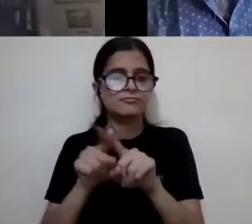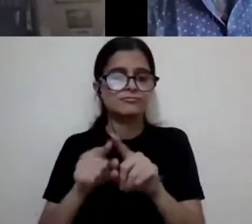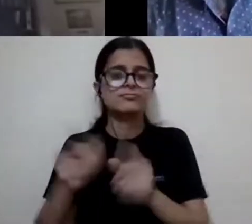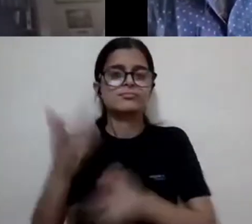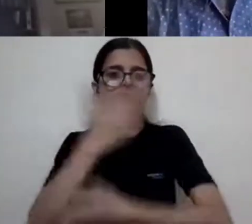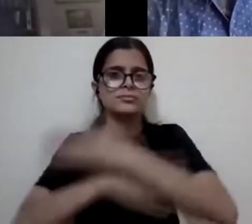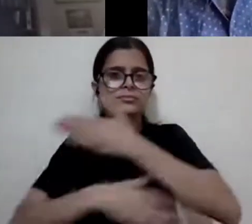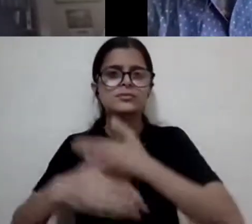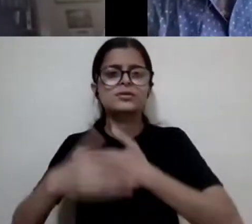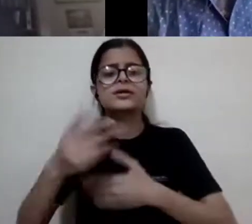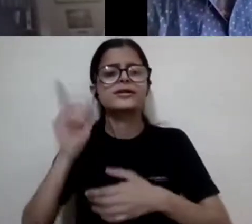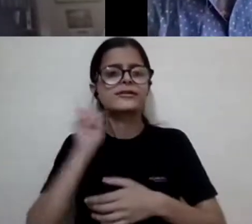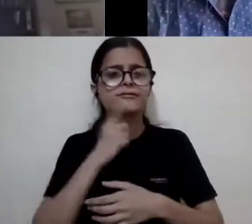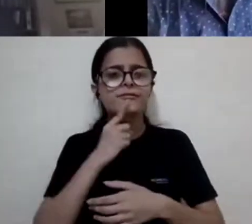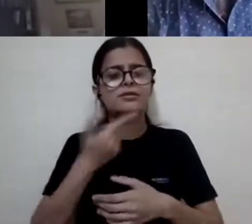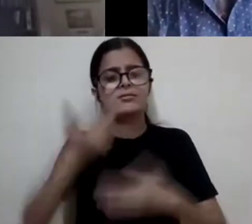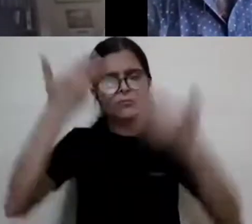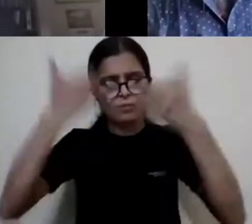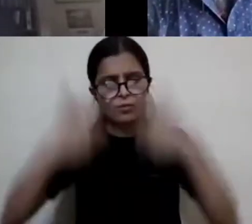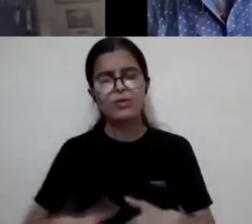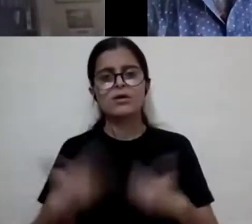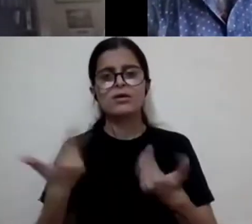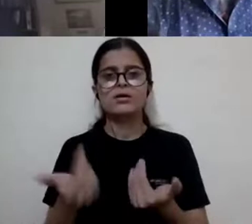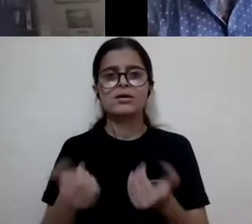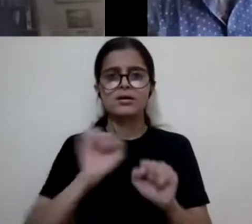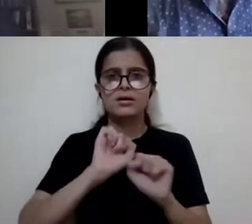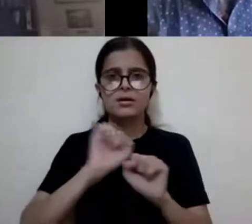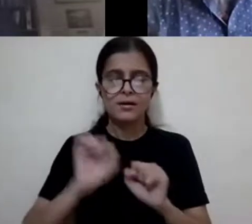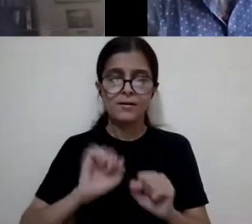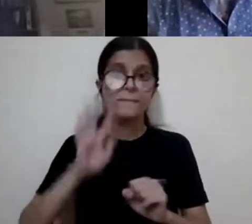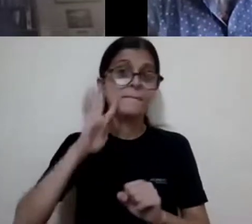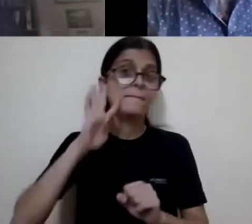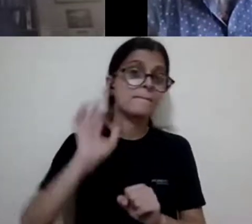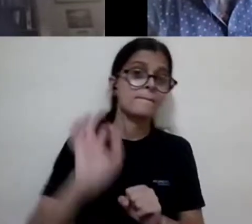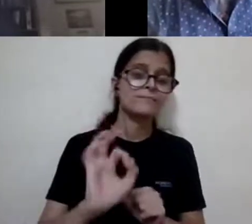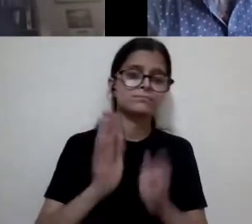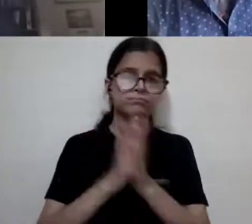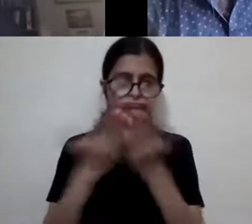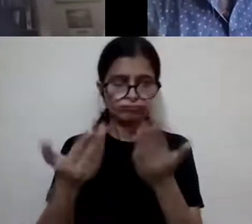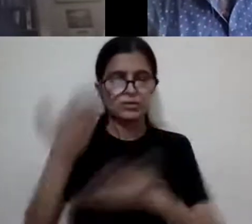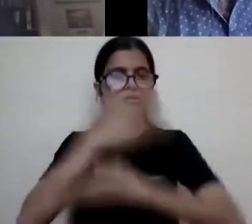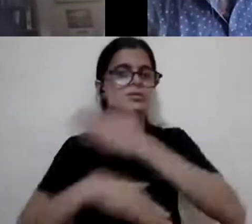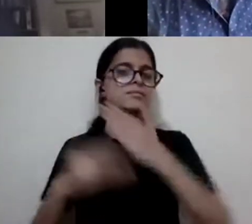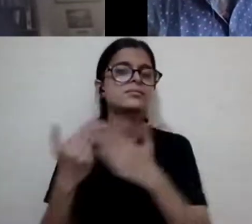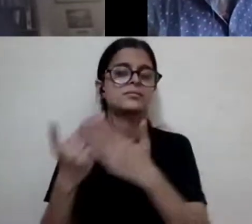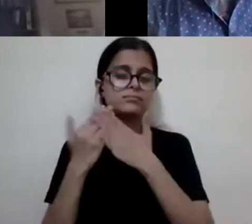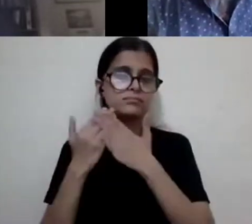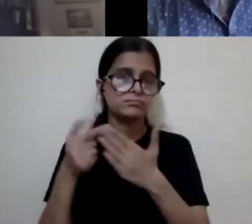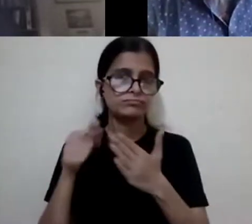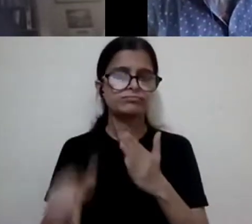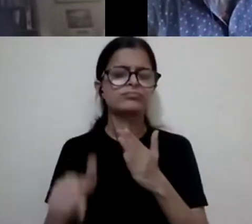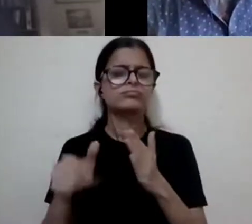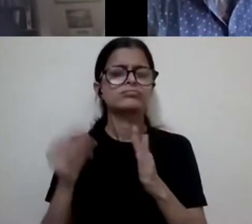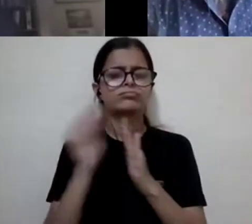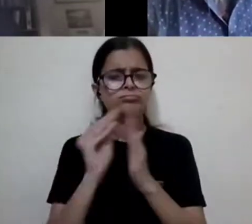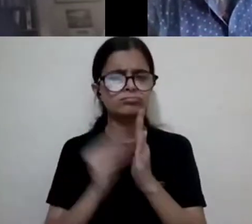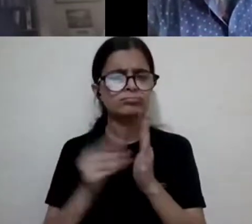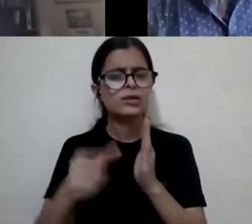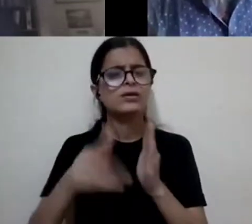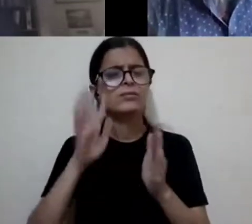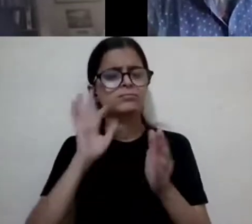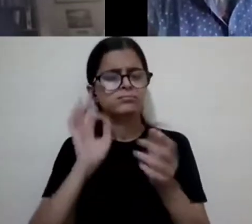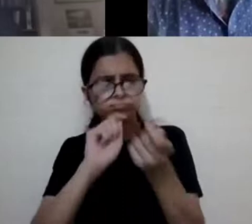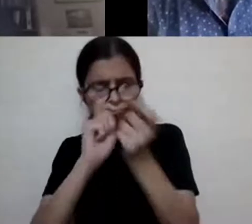and the Body is perhaps the seminal, the pioneering book of disability studies, which in fact changes the way the